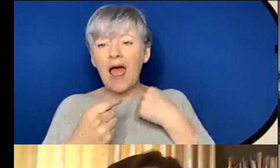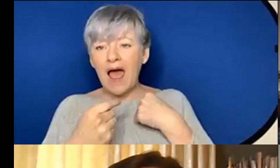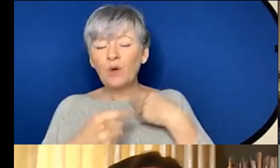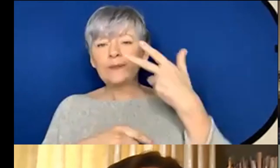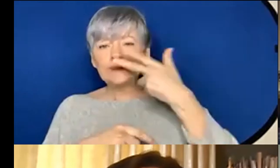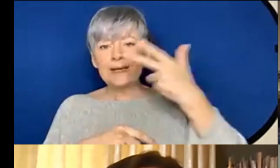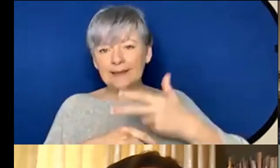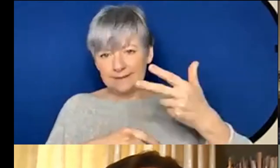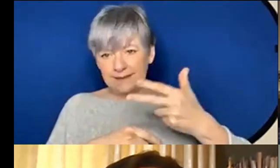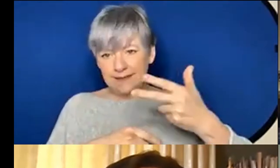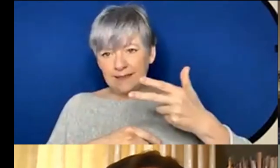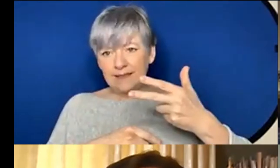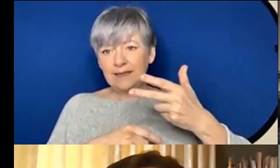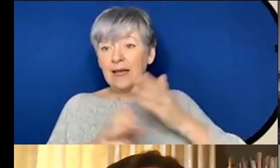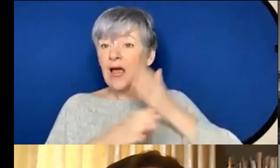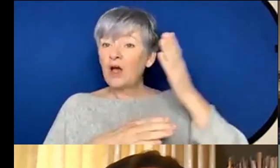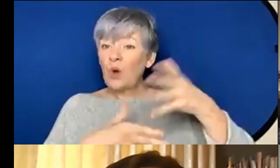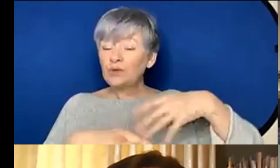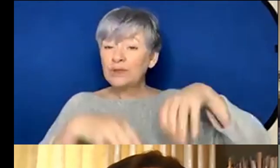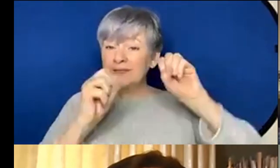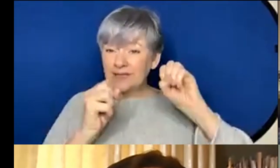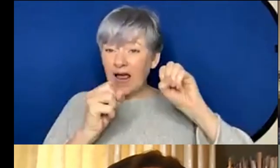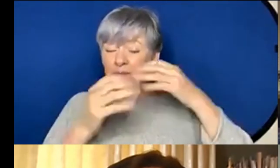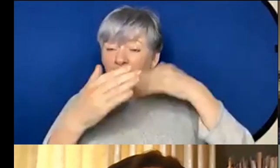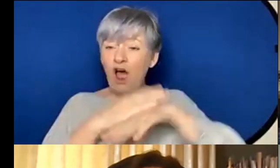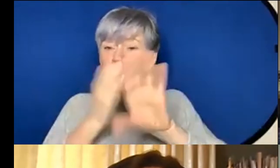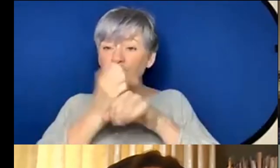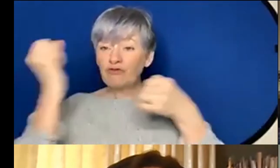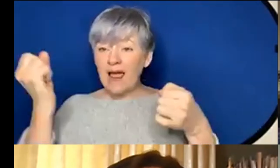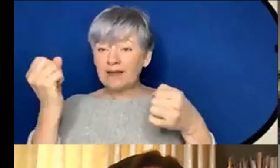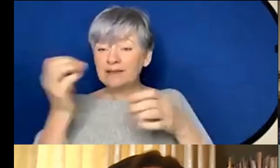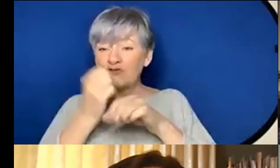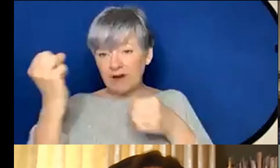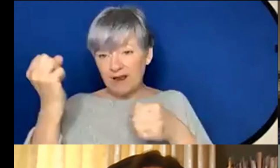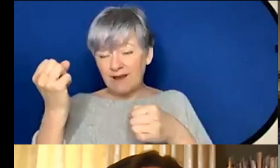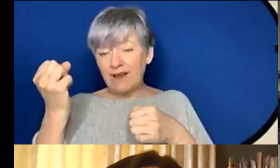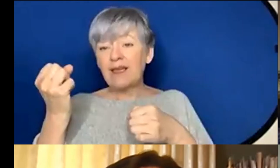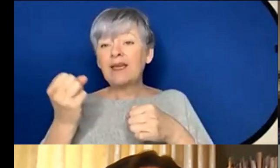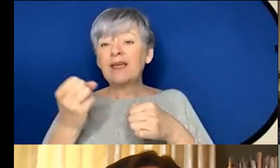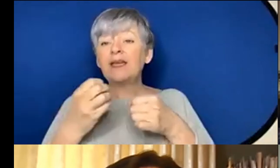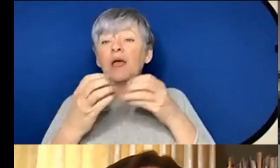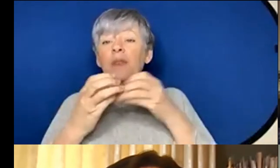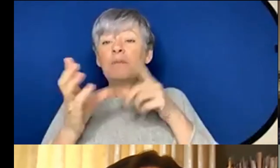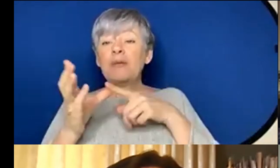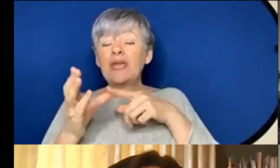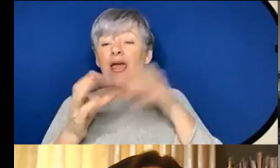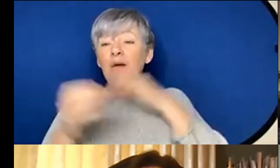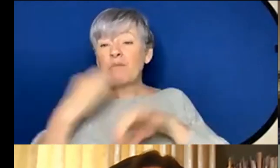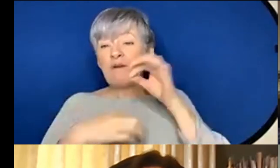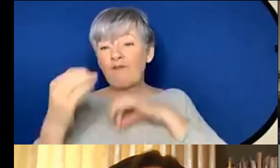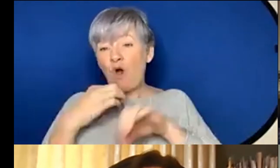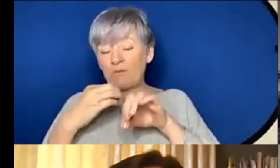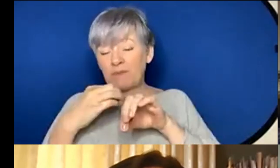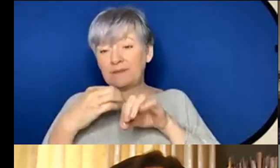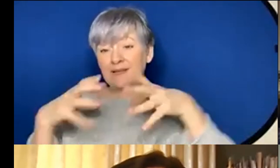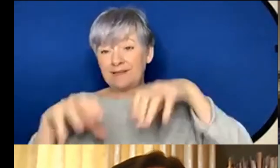and I'd just gone to start my undergrad degree um and the uh BA performance course started at the World Conservatoire Scotland